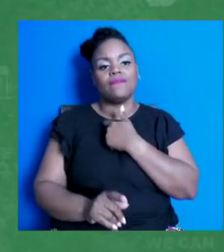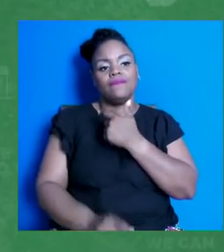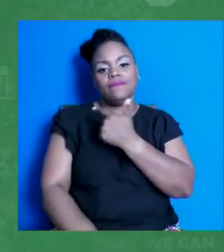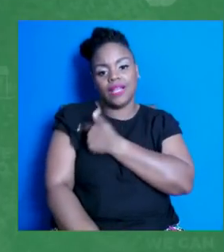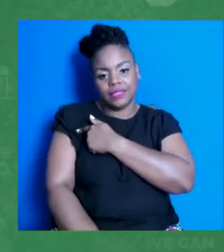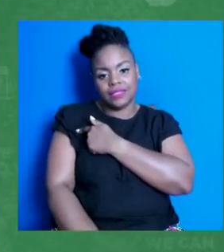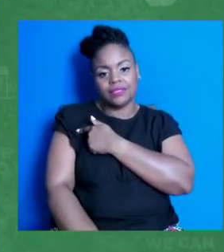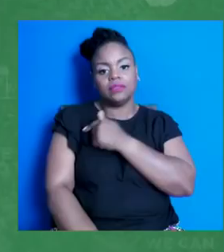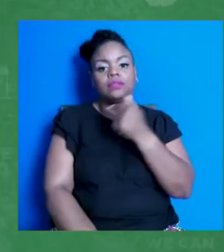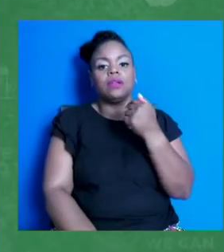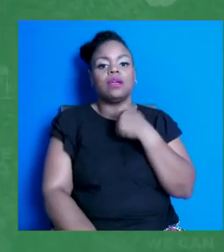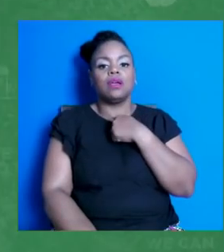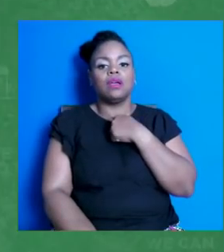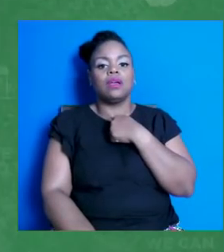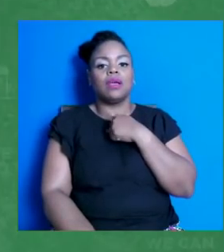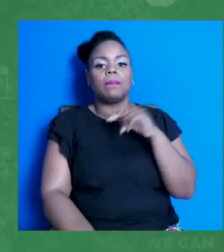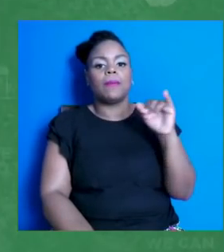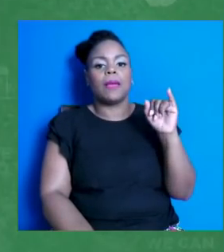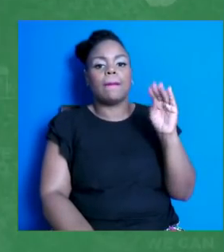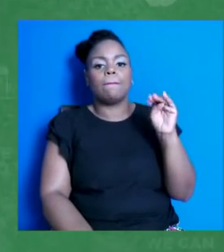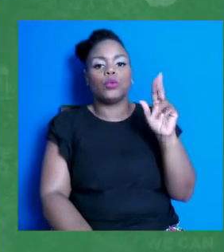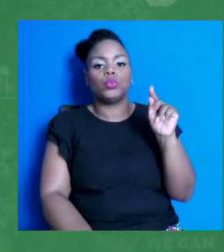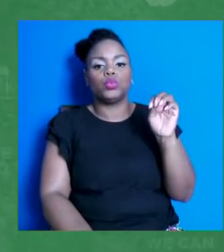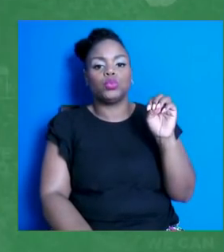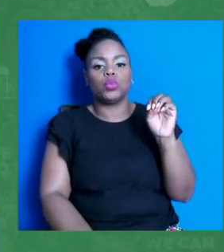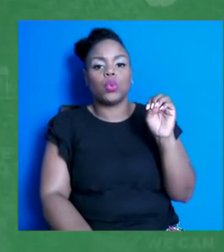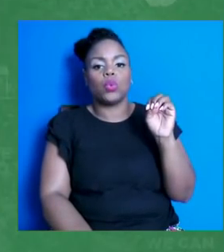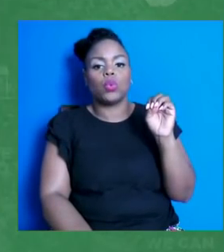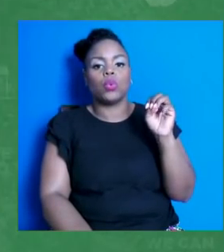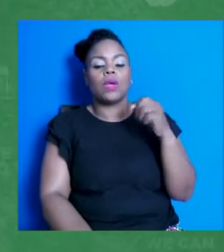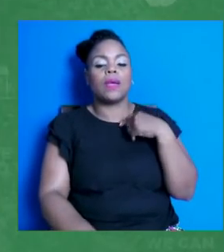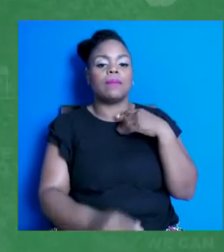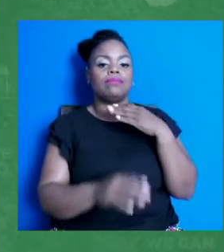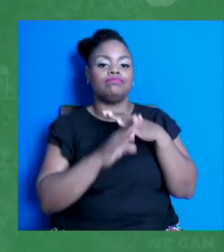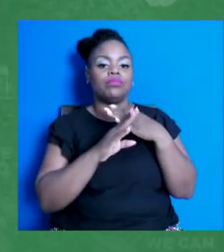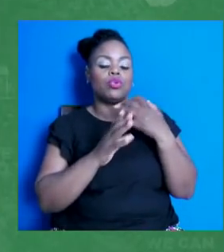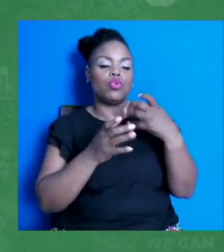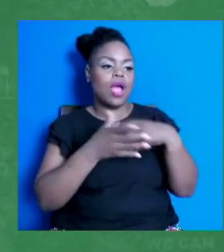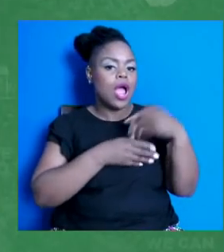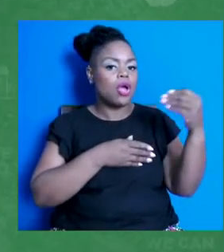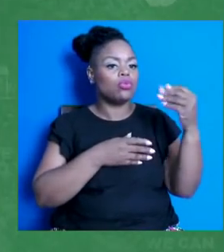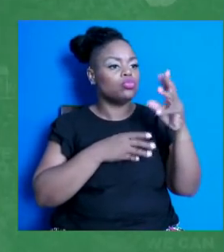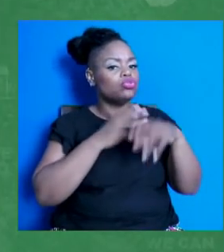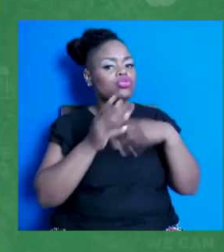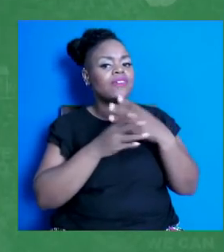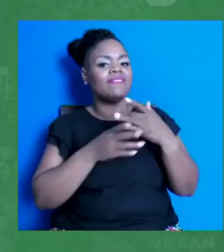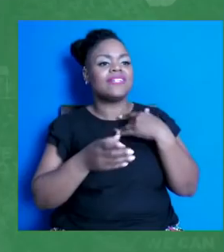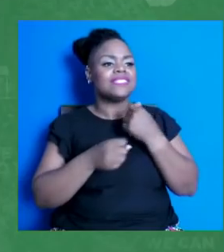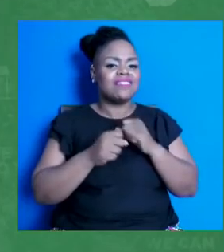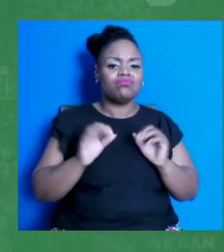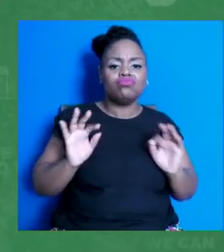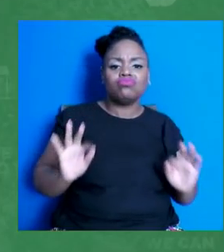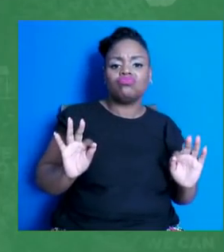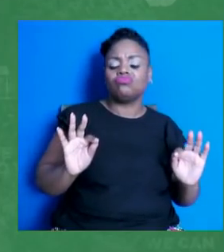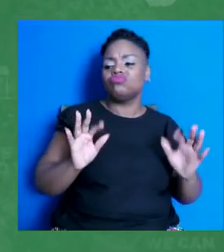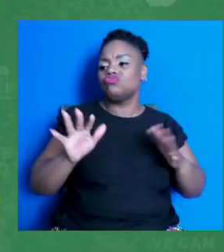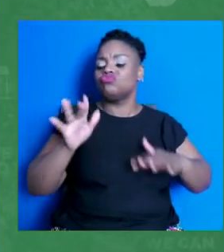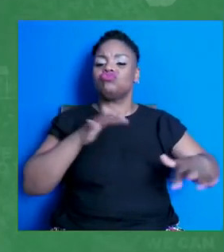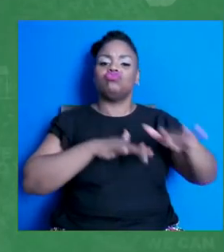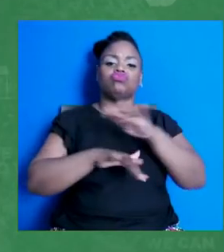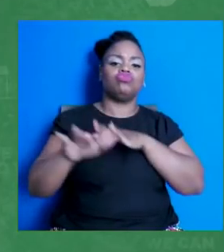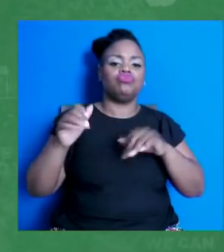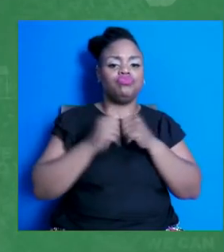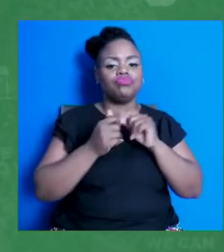and I wanted to be able to go out in the world as a young person again and feel safe and hang out with my friends and do all of the activities that I wanted to do without